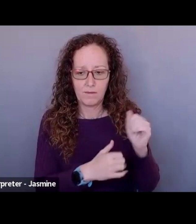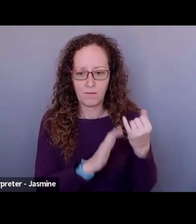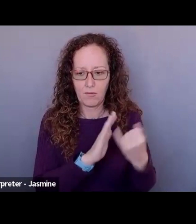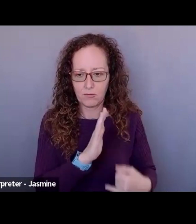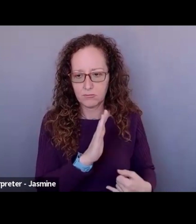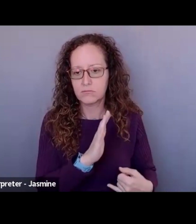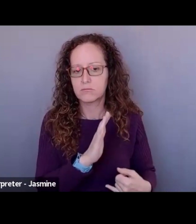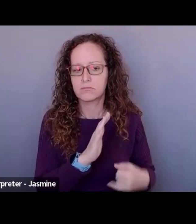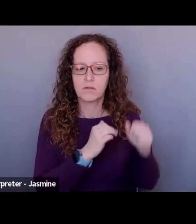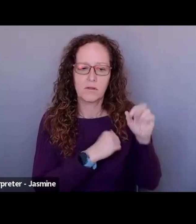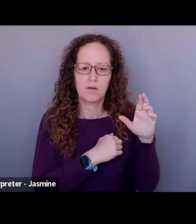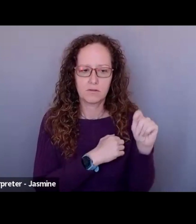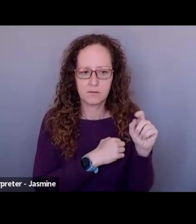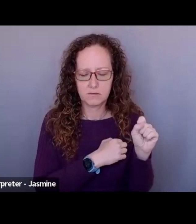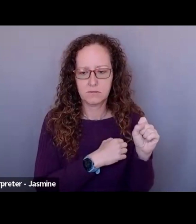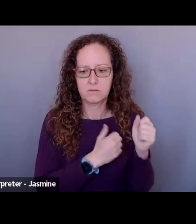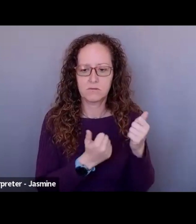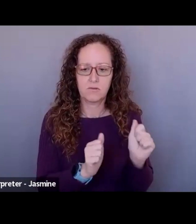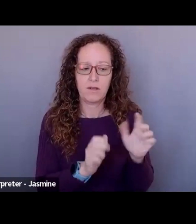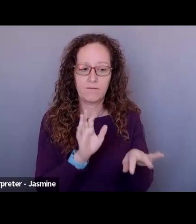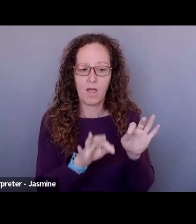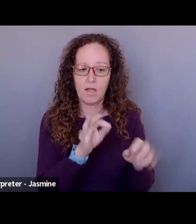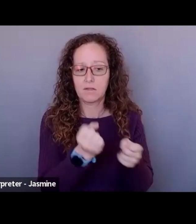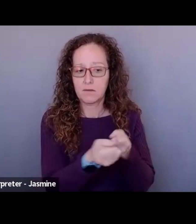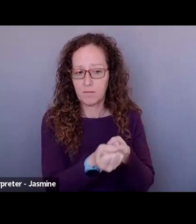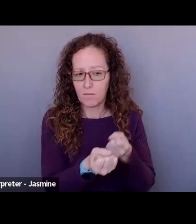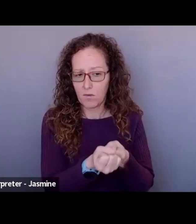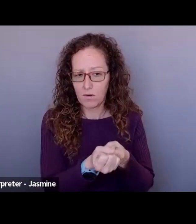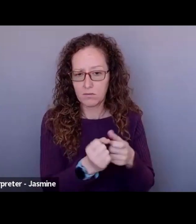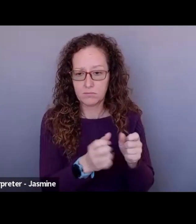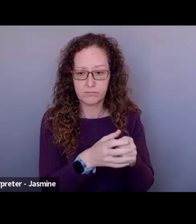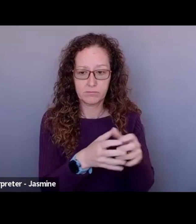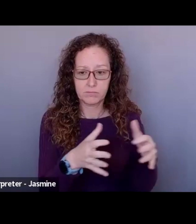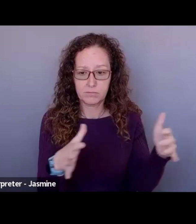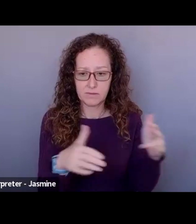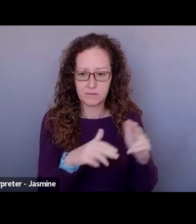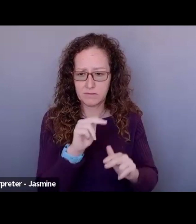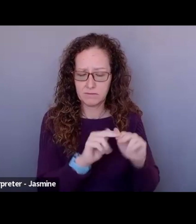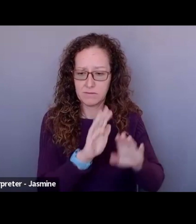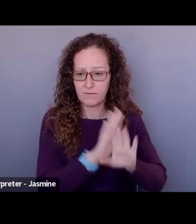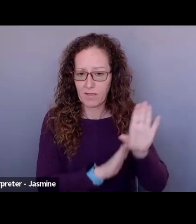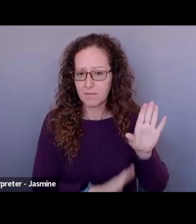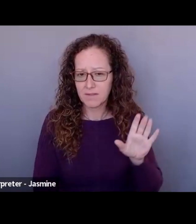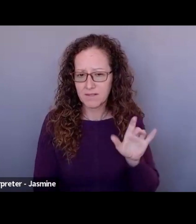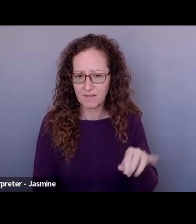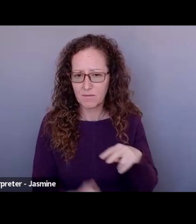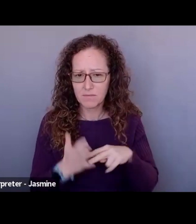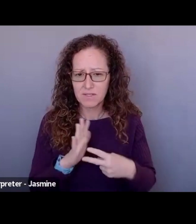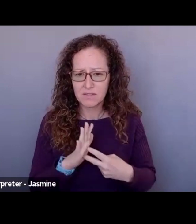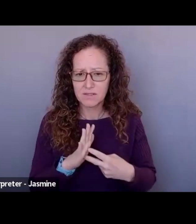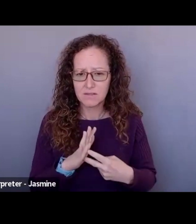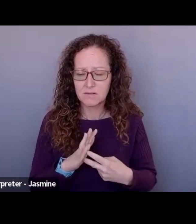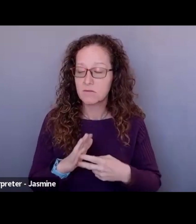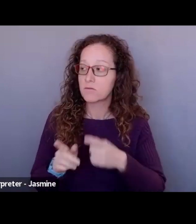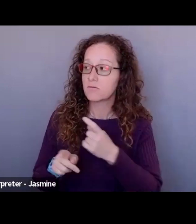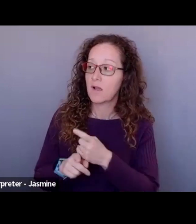uh, like how to find support to help in, in develop, building out their development. Is that sort of what you're without a lot of